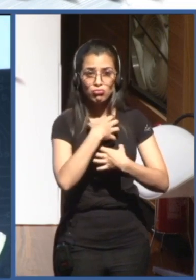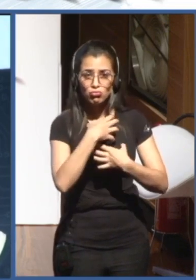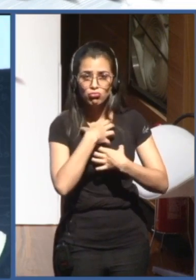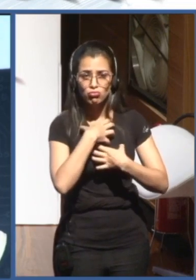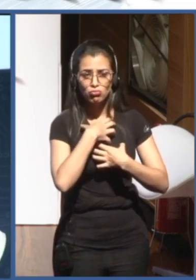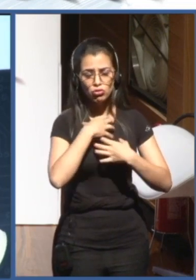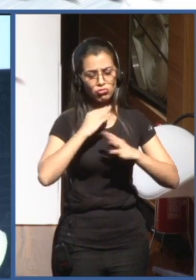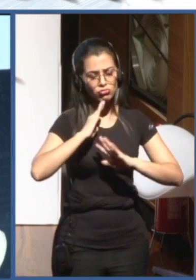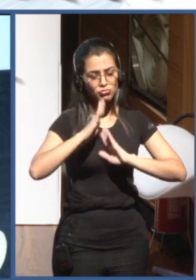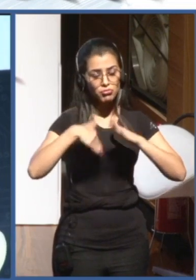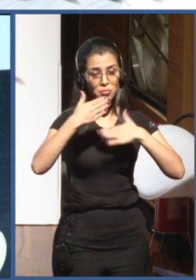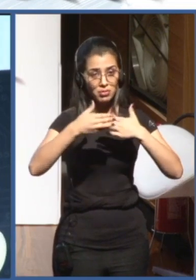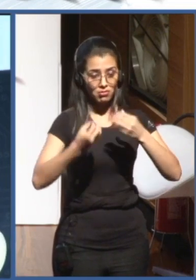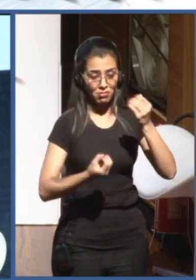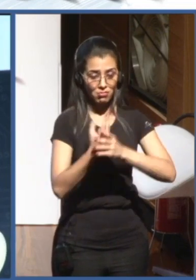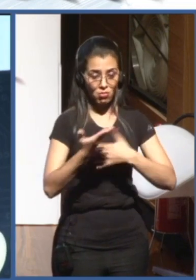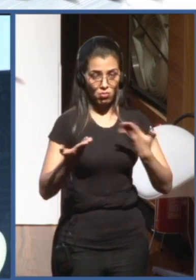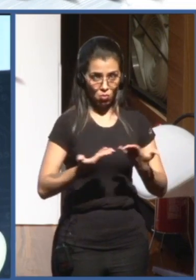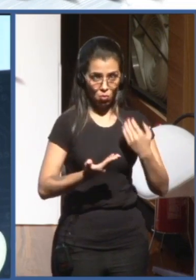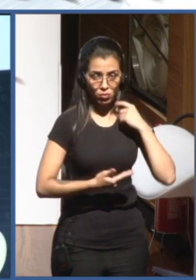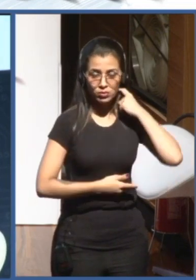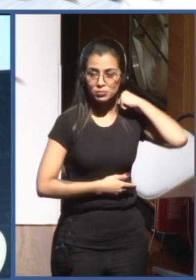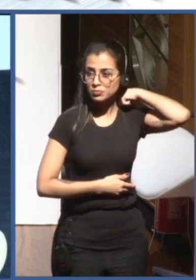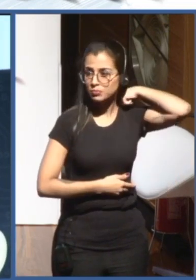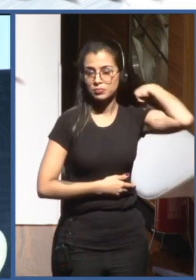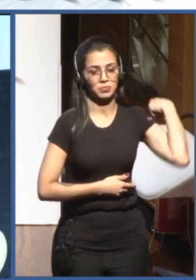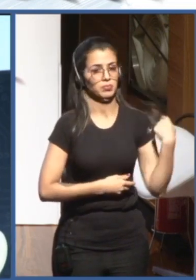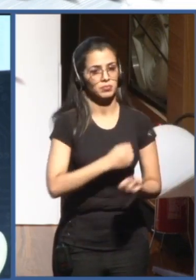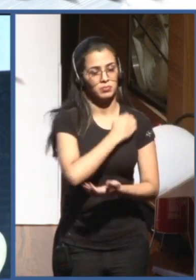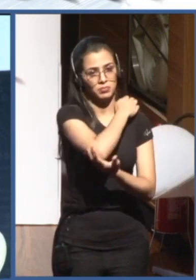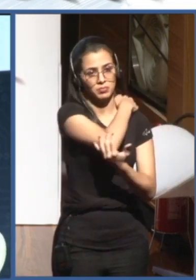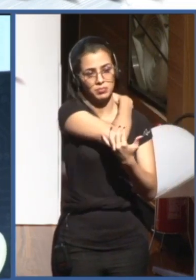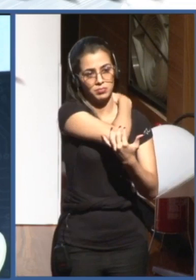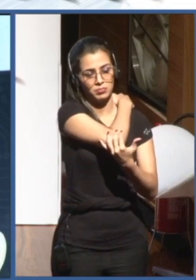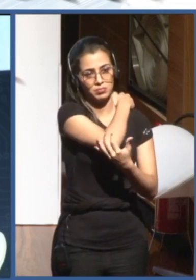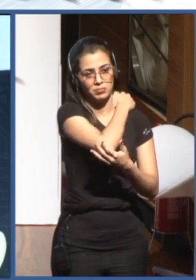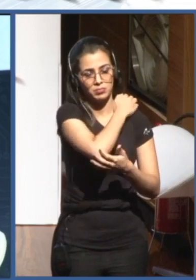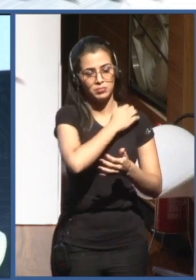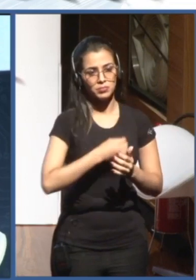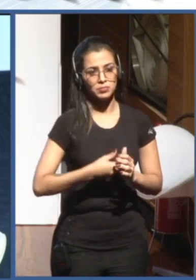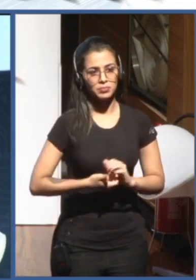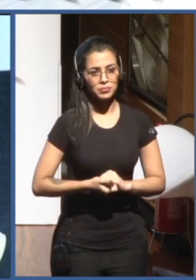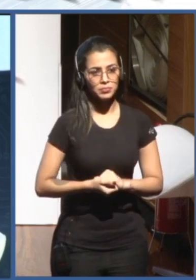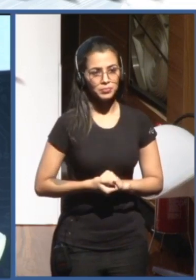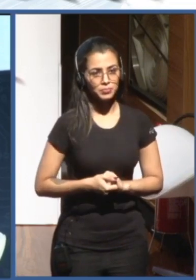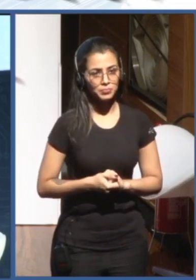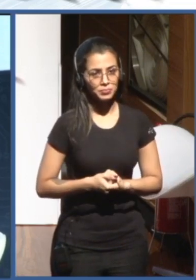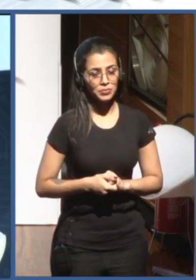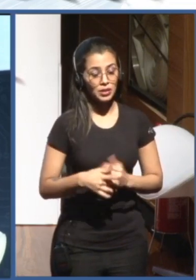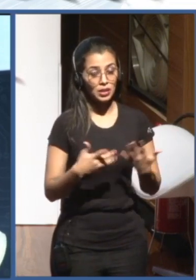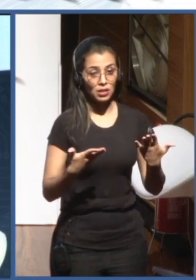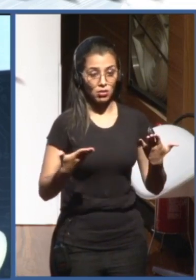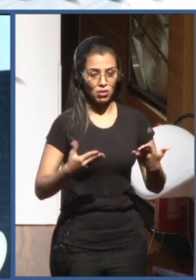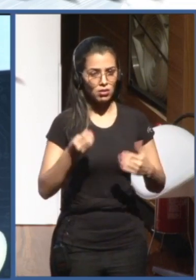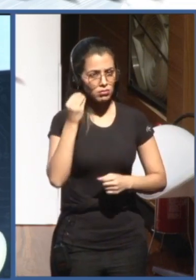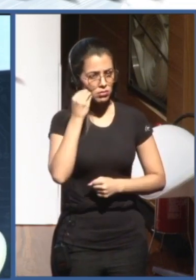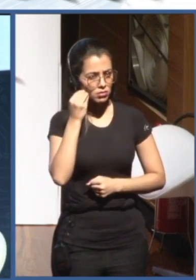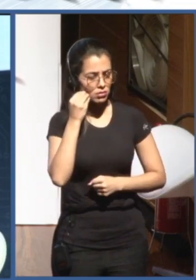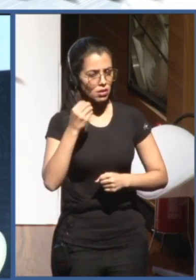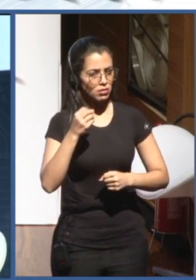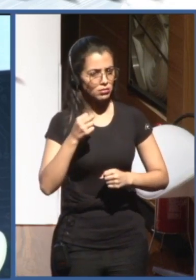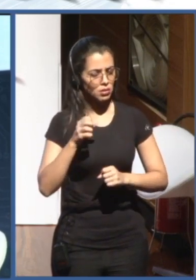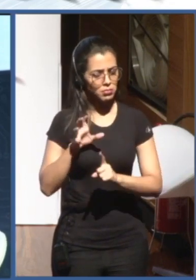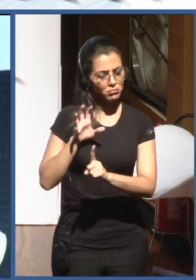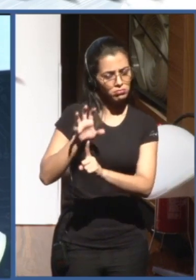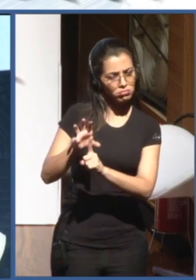not just to push the young people to adopt this type of technologies, this type